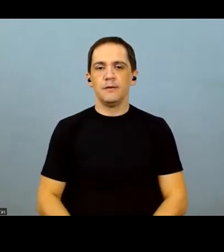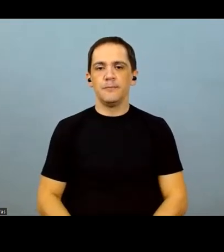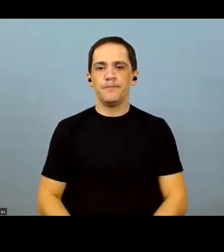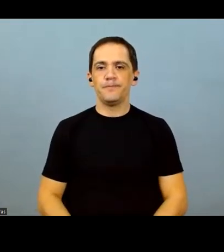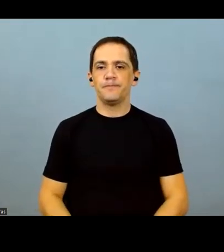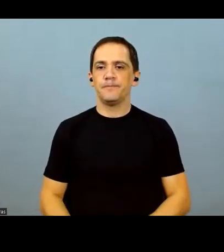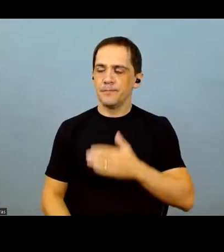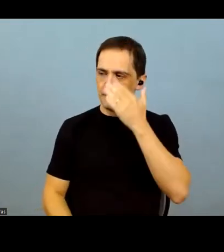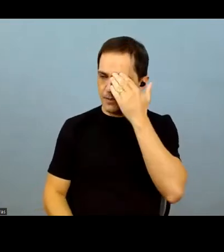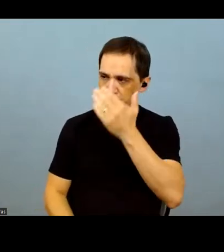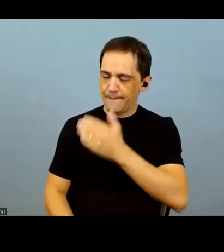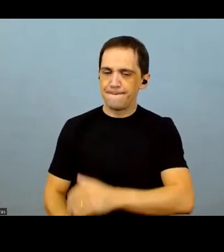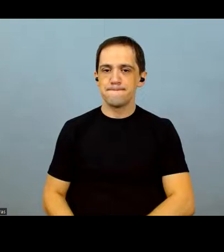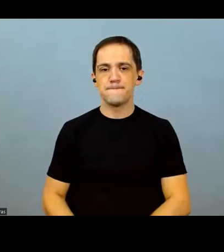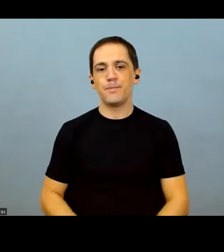Thank you very much, Lucas.